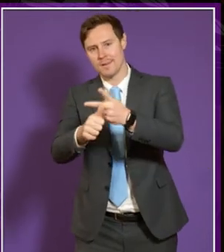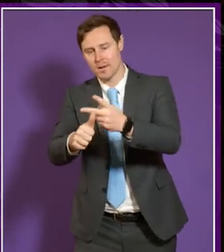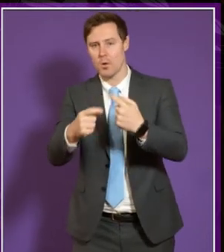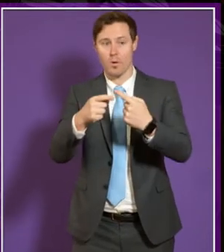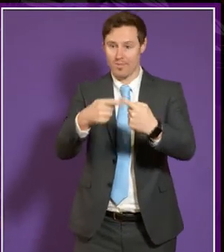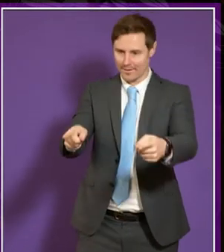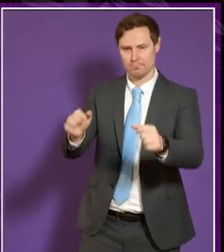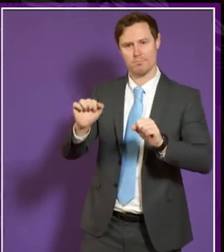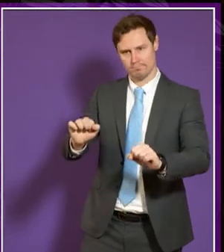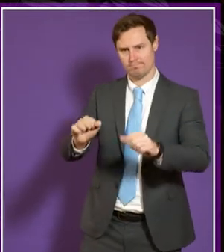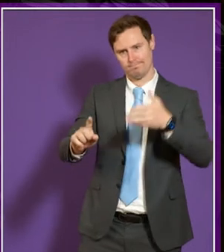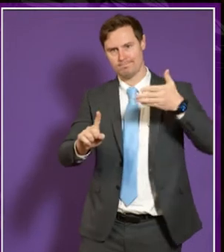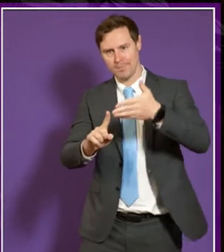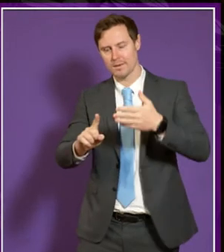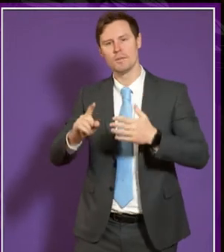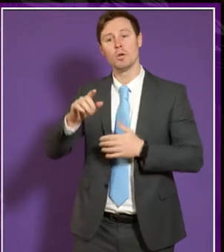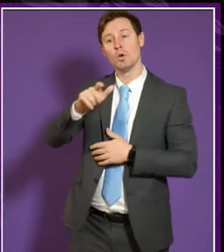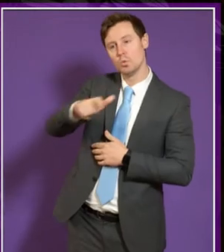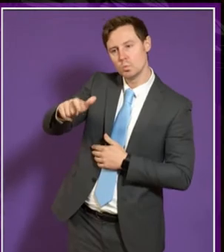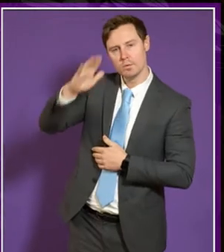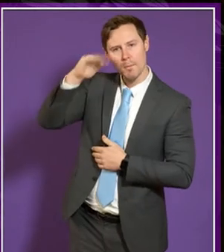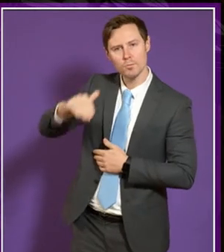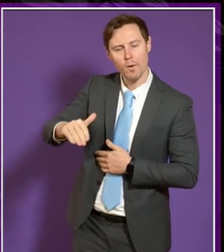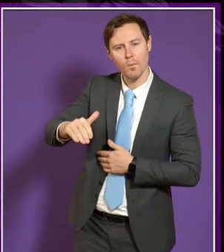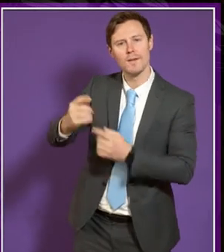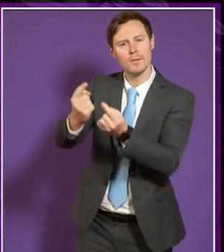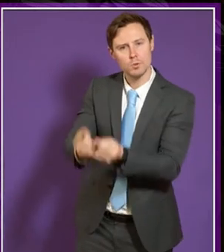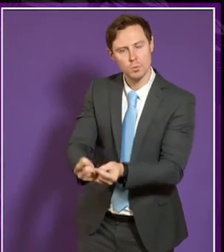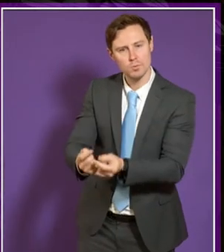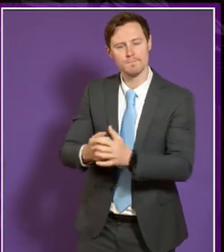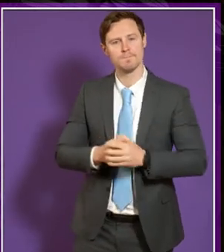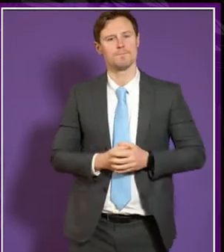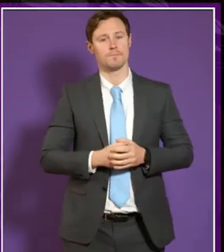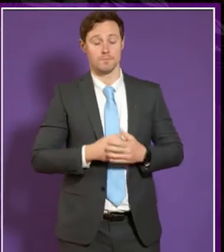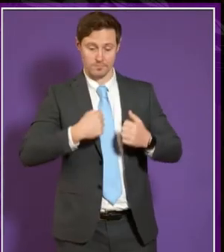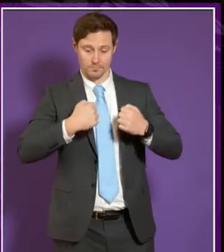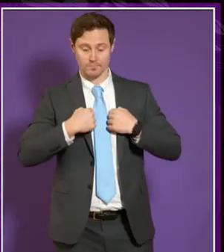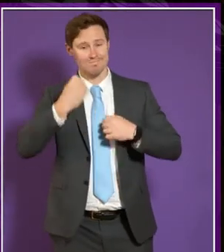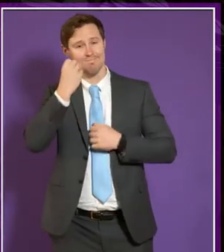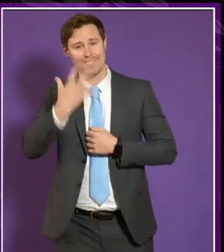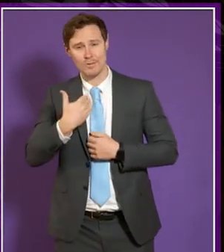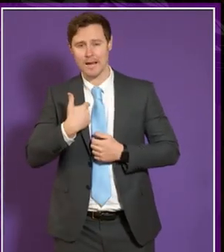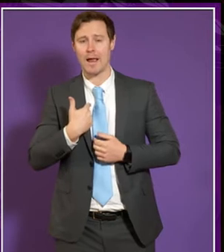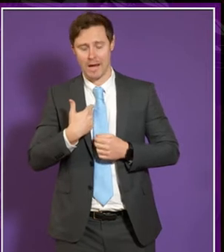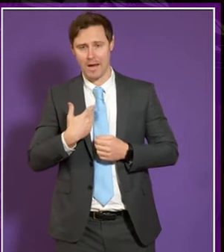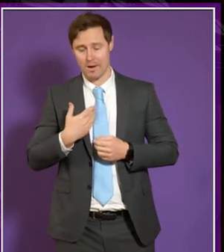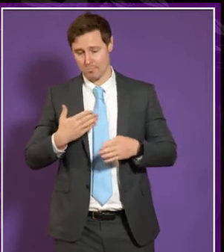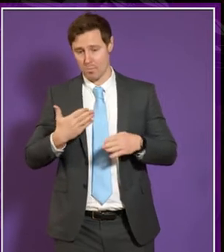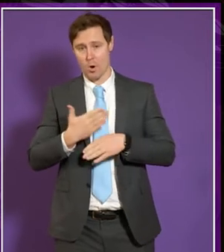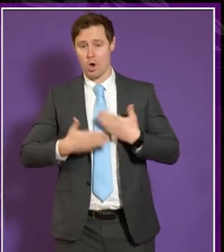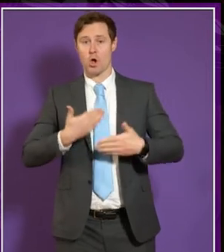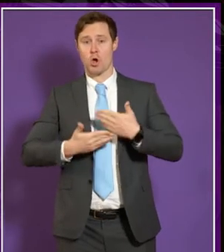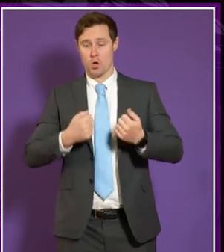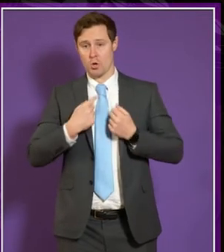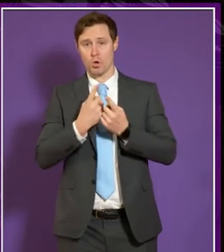students experiencing mental health issues. In our own operational practices within the